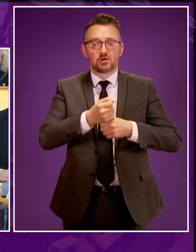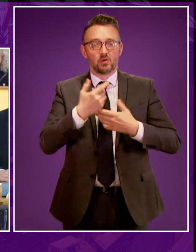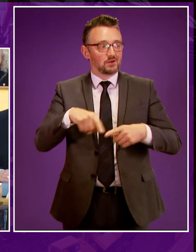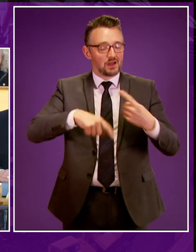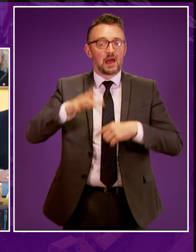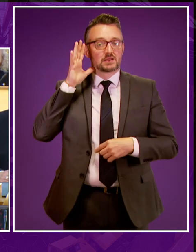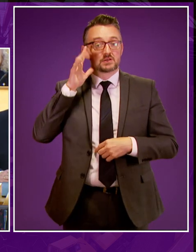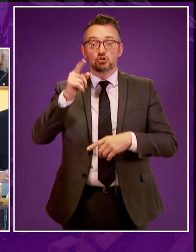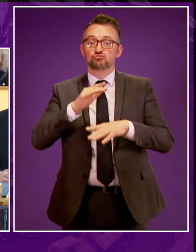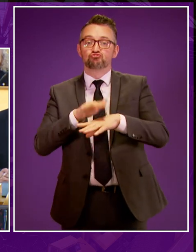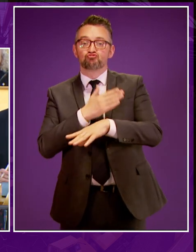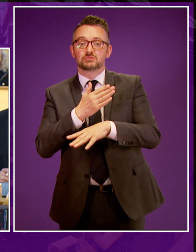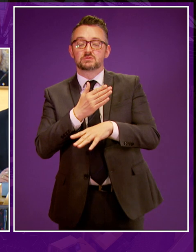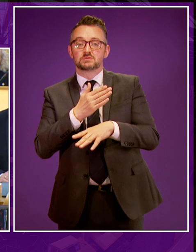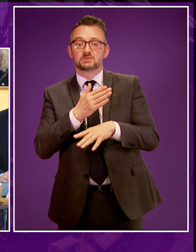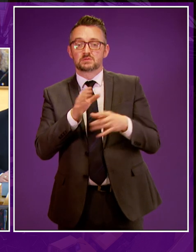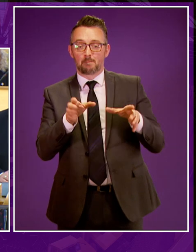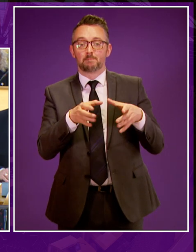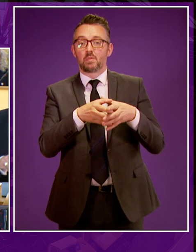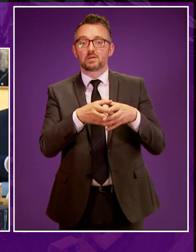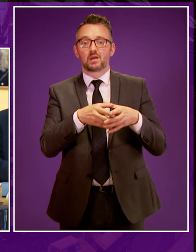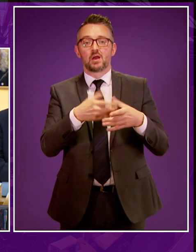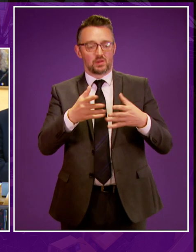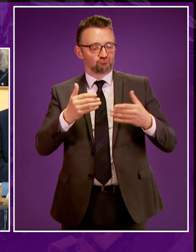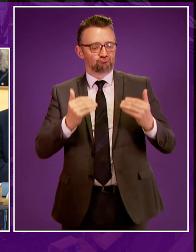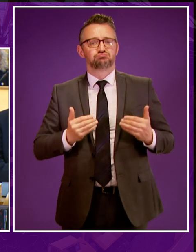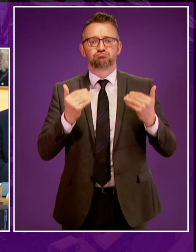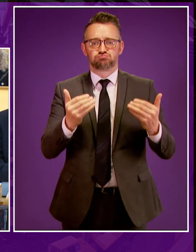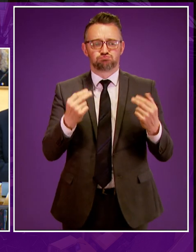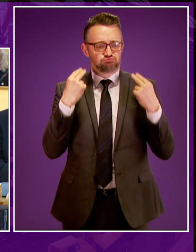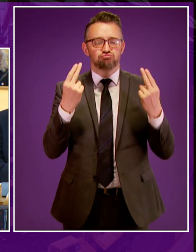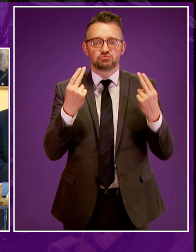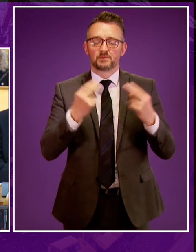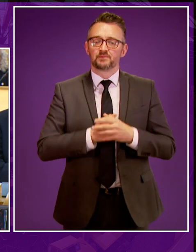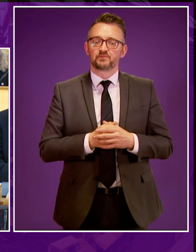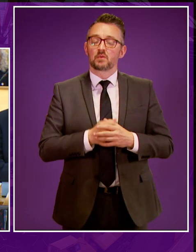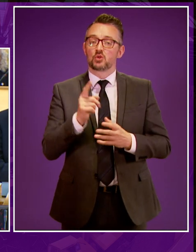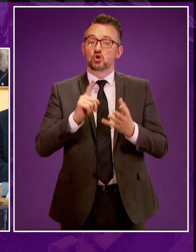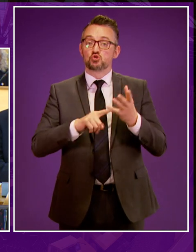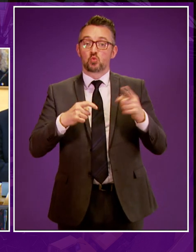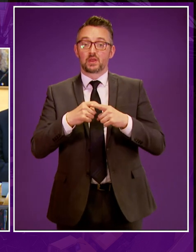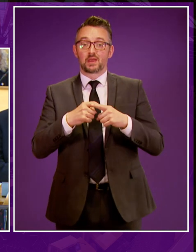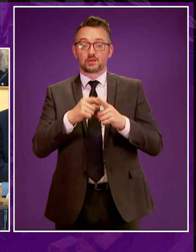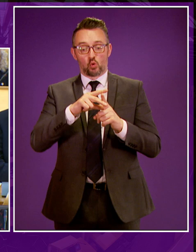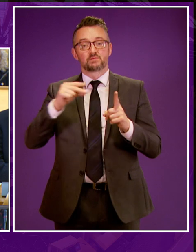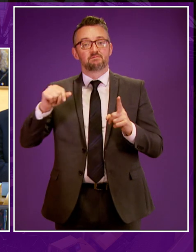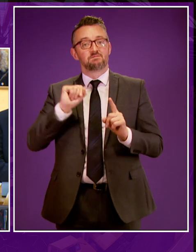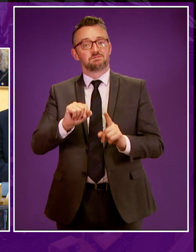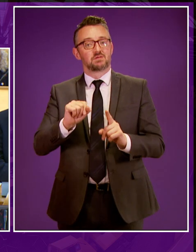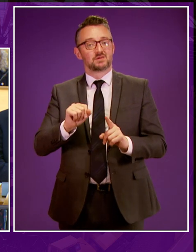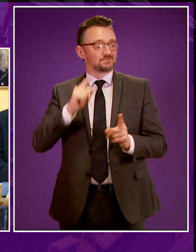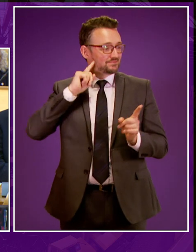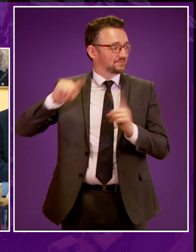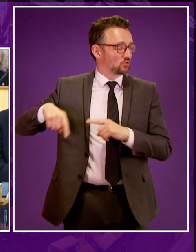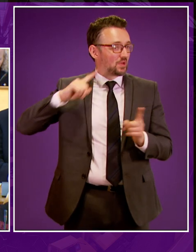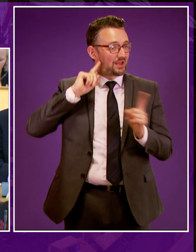The Green Party has already pushed forward on this issue as well. The fact that the UK Tory Government continues to disregard